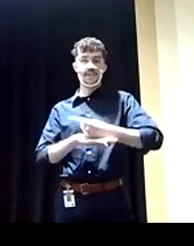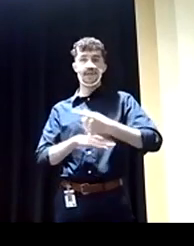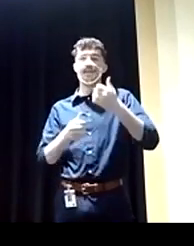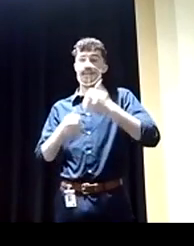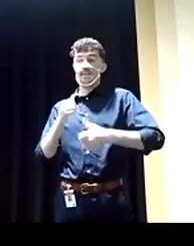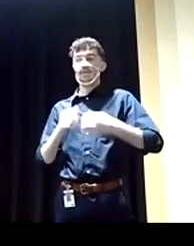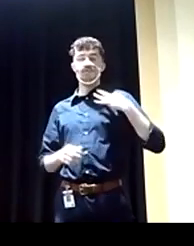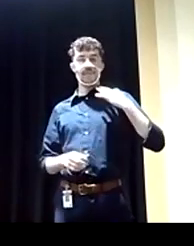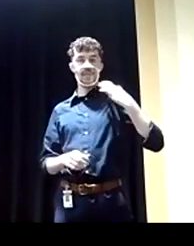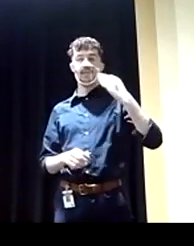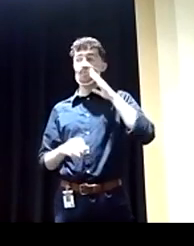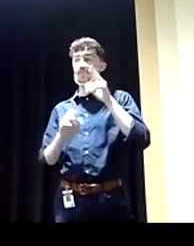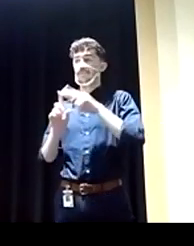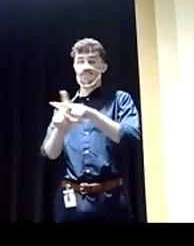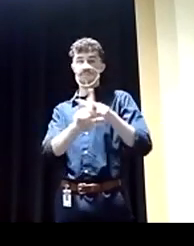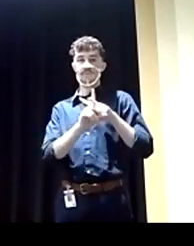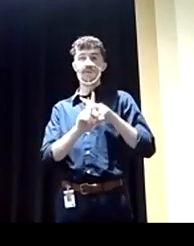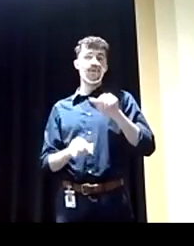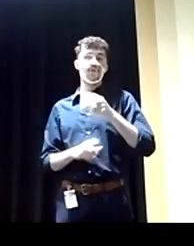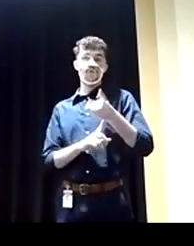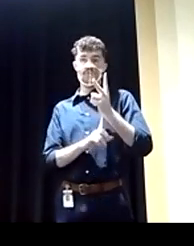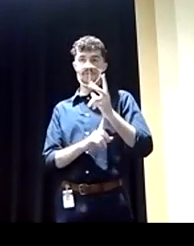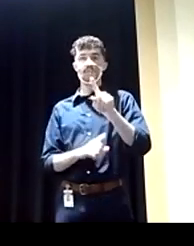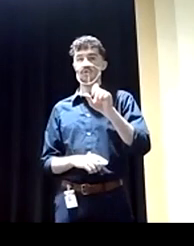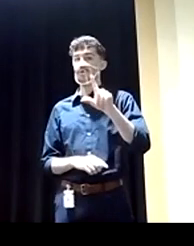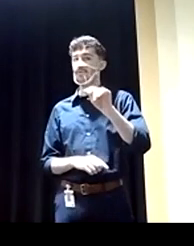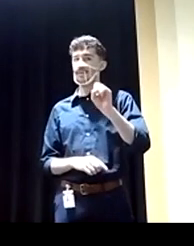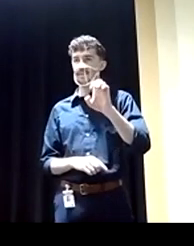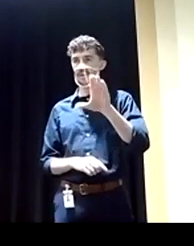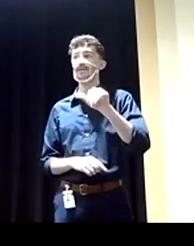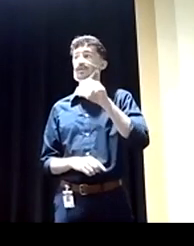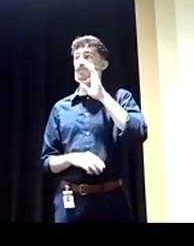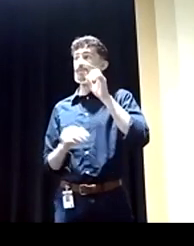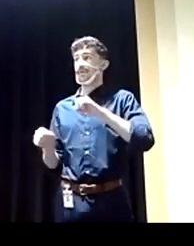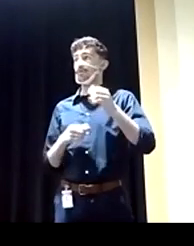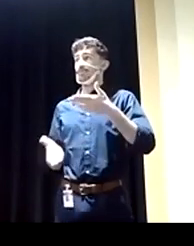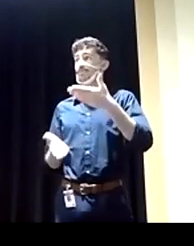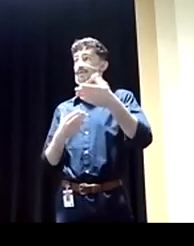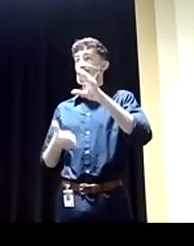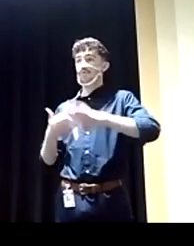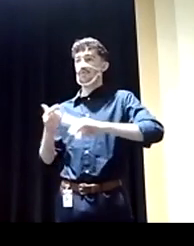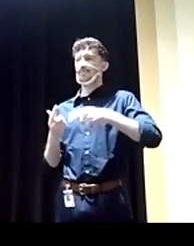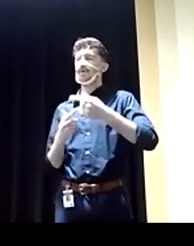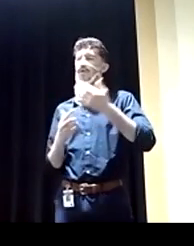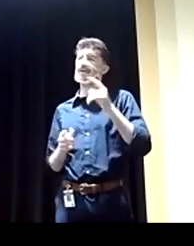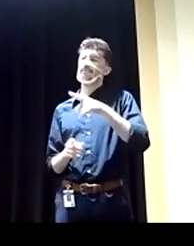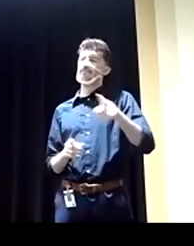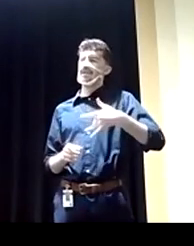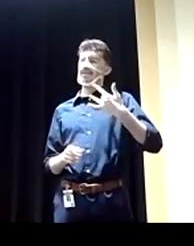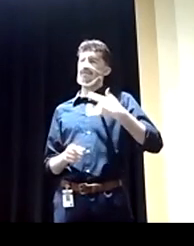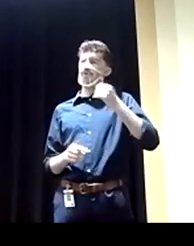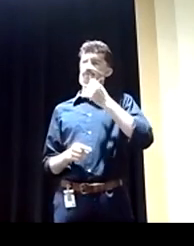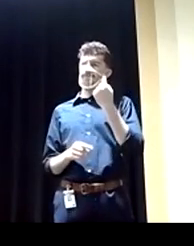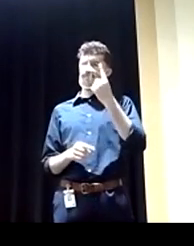each candidate two minutes, again 120 seconds, to give a conclusion as to why they feel they are the